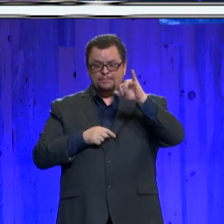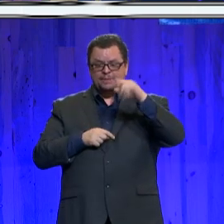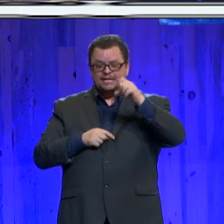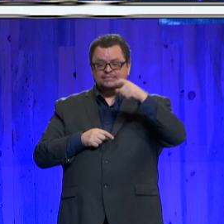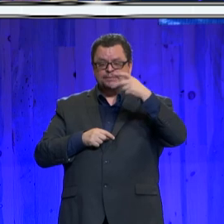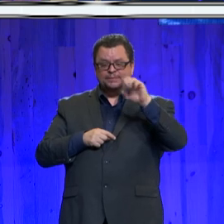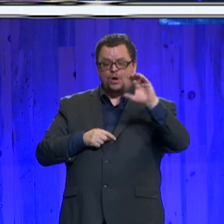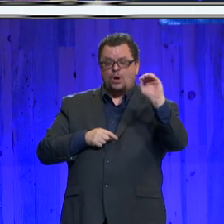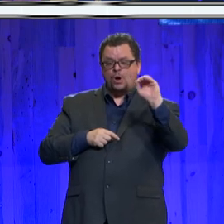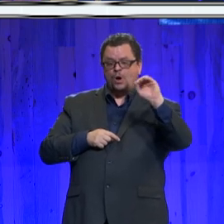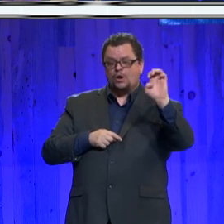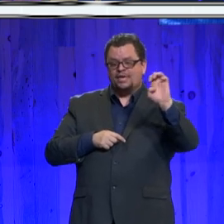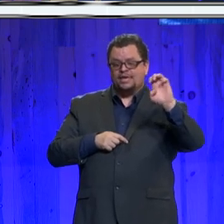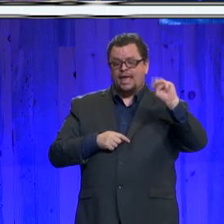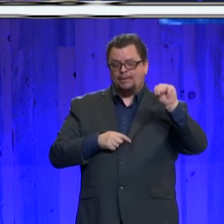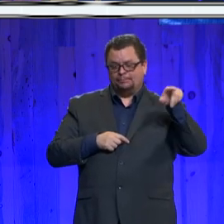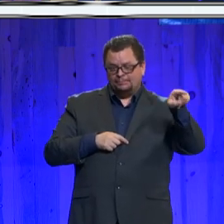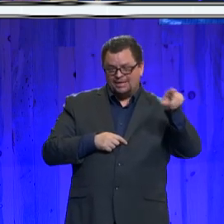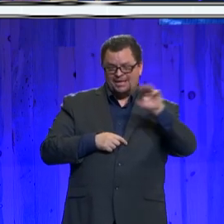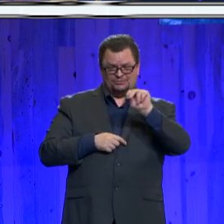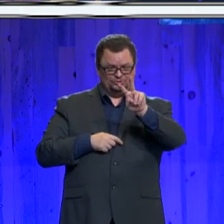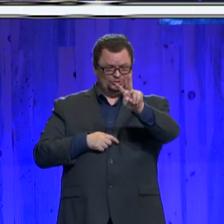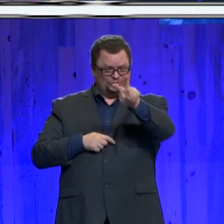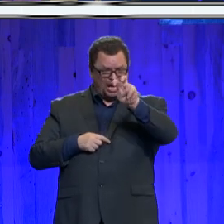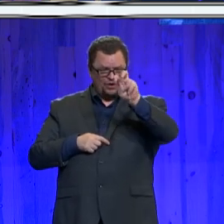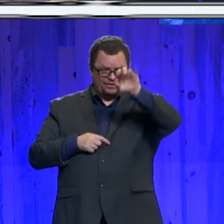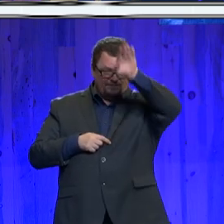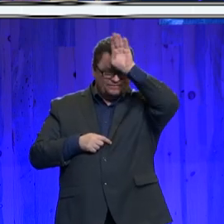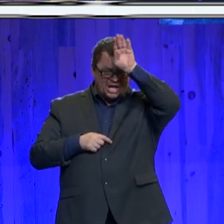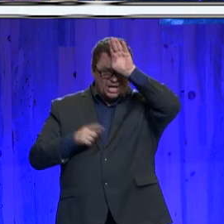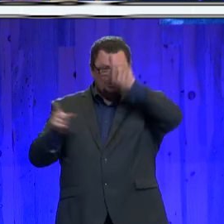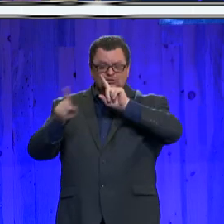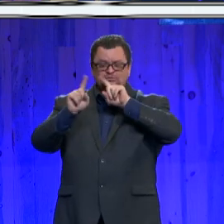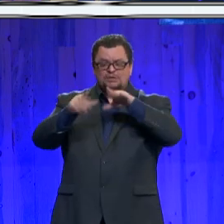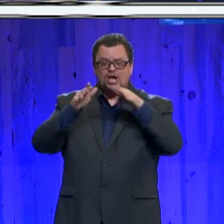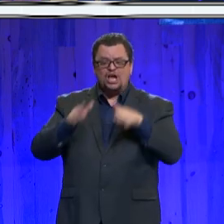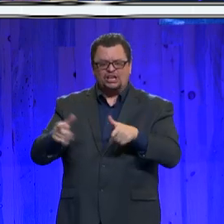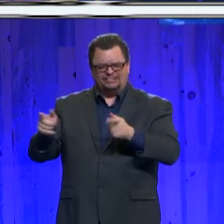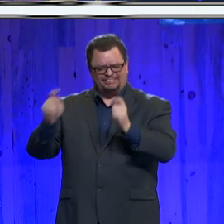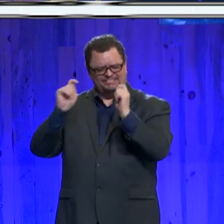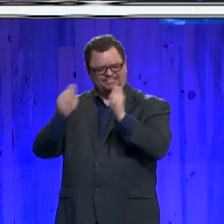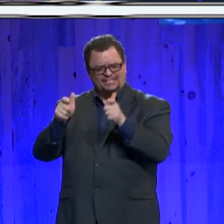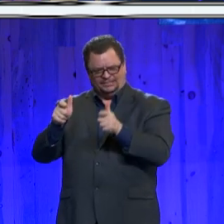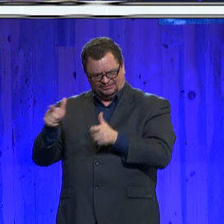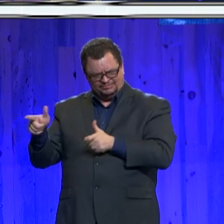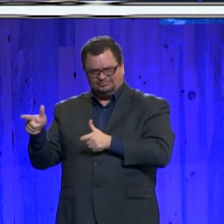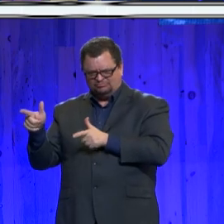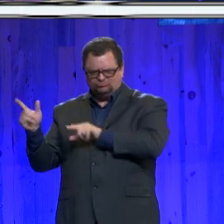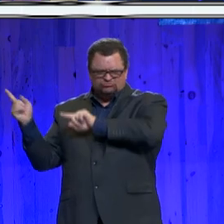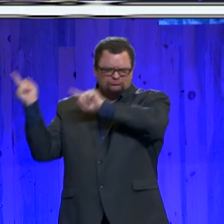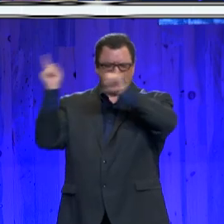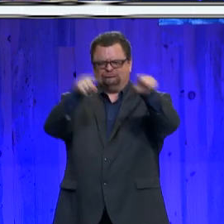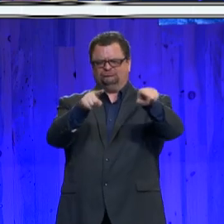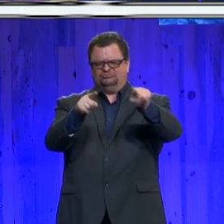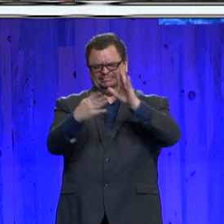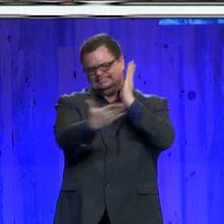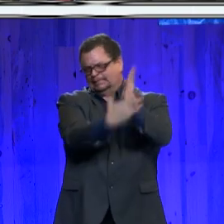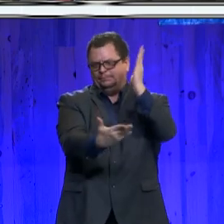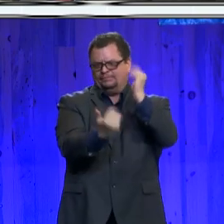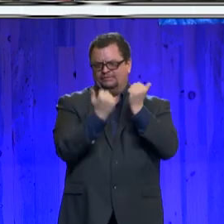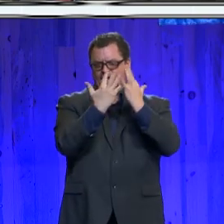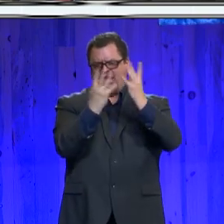200 first responders from across our region turned a fire into a footnote. Ladies and gentlemen,